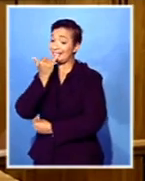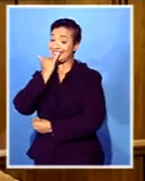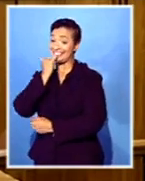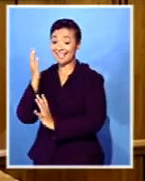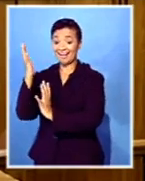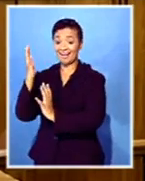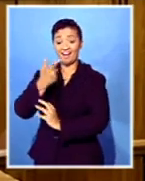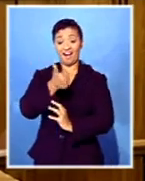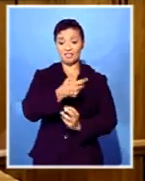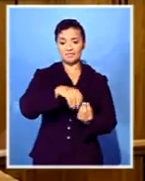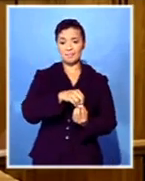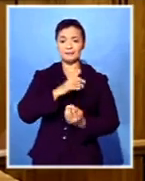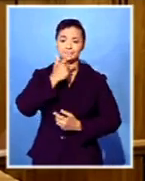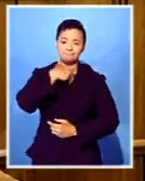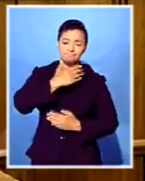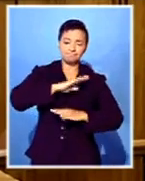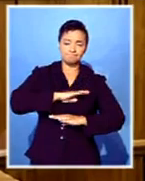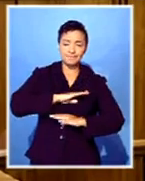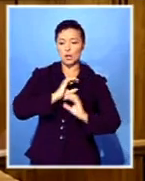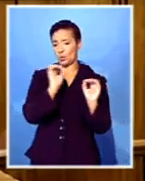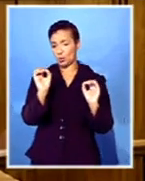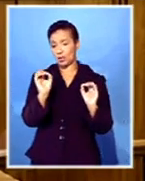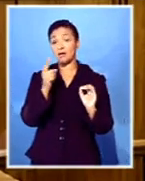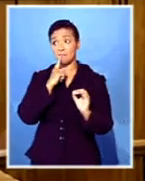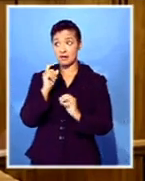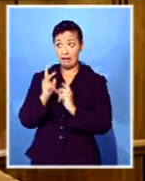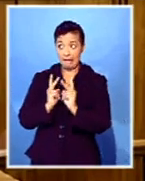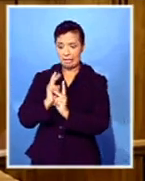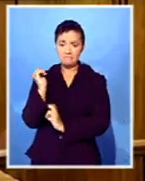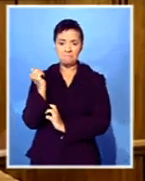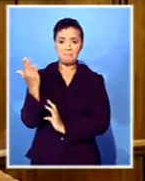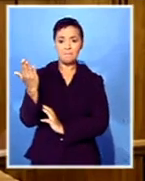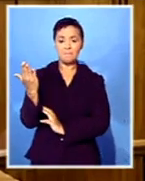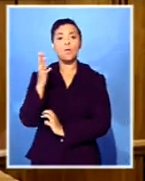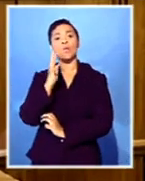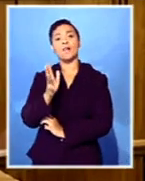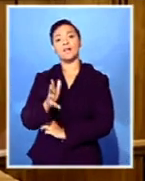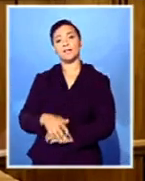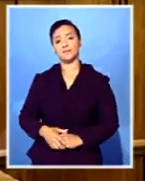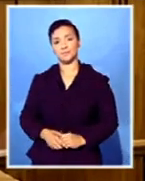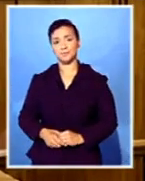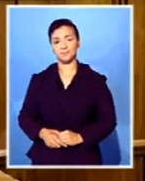The defence have indicated that they're going to bring an application for leave to appeal. Jade Lee Poulser, SABC News, Port Elizabeth. you.